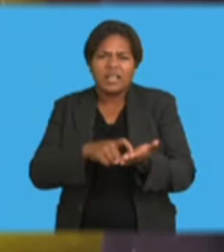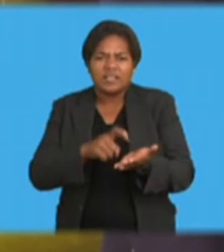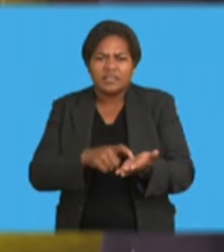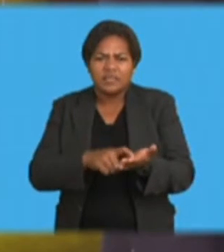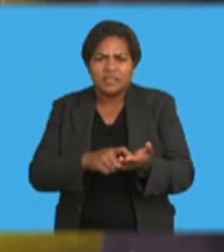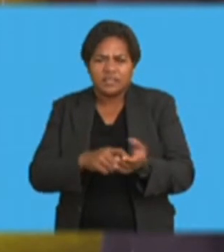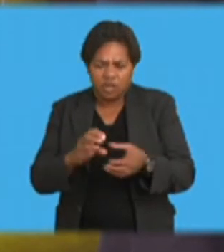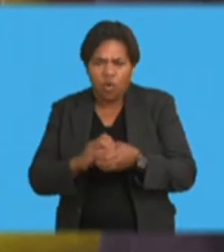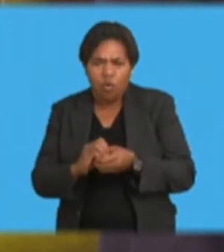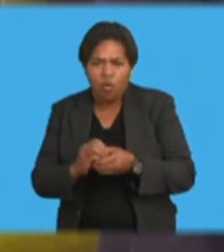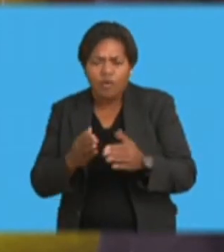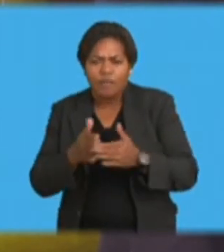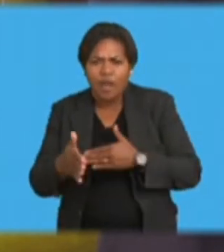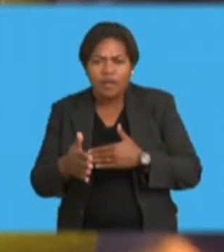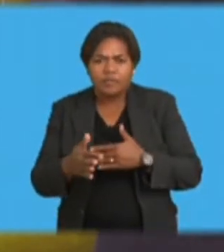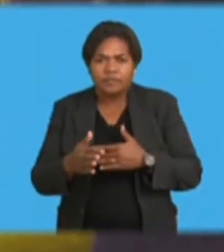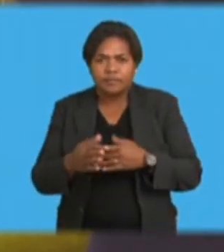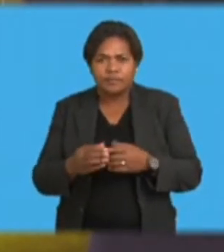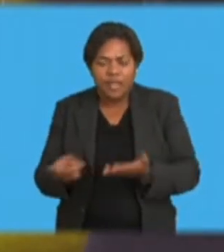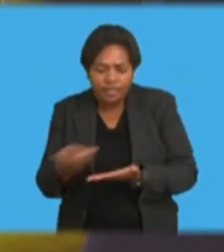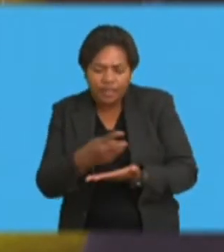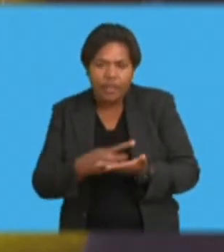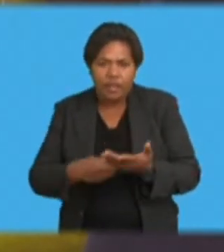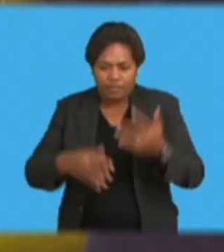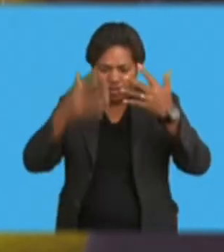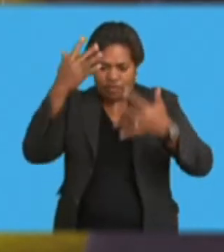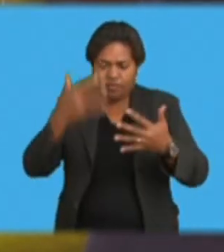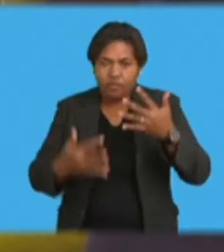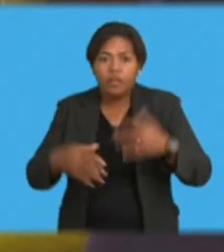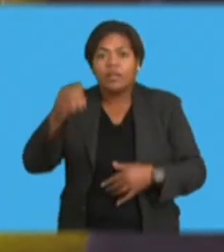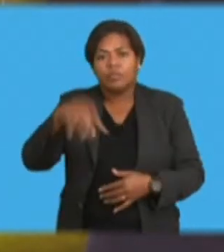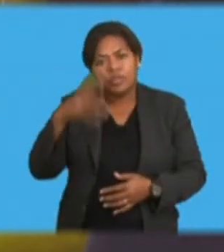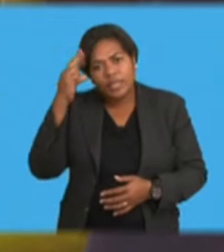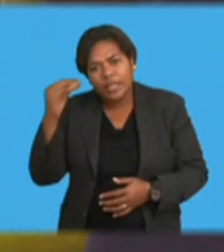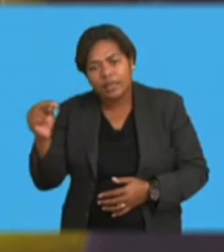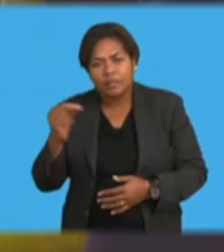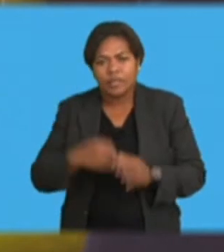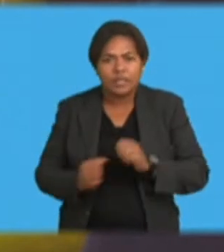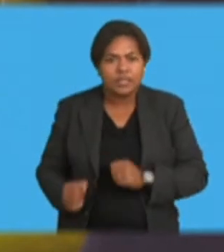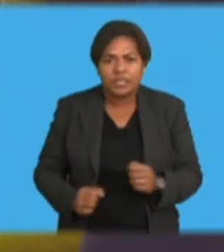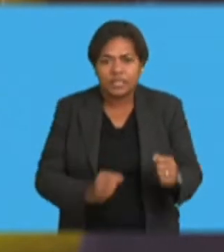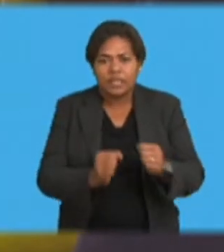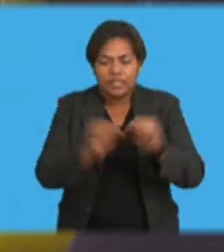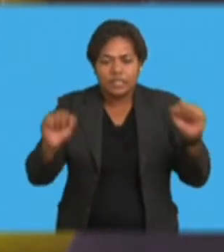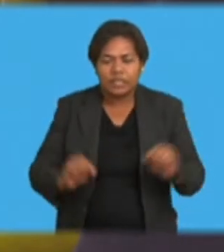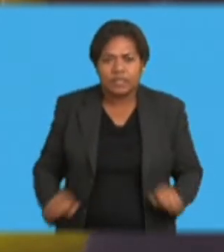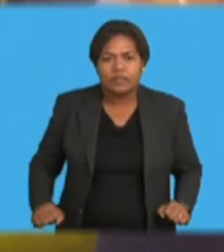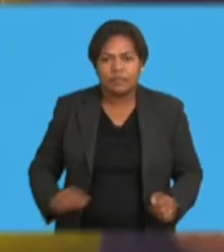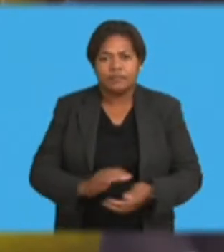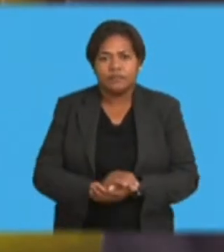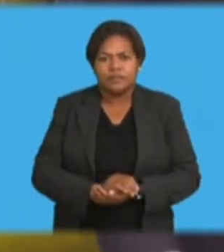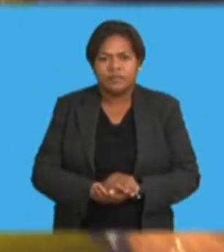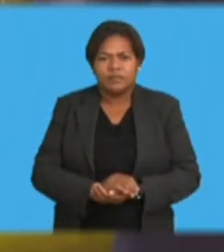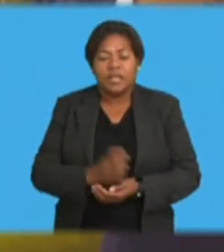agency called Data Bureau, and they would simply put your name within the system. So, for example, if I owed $50 to